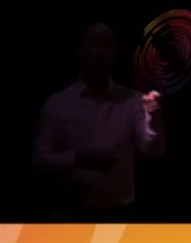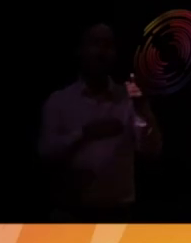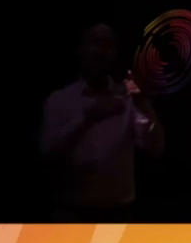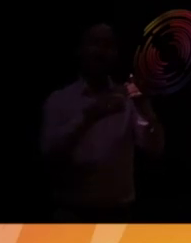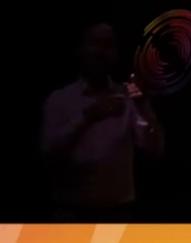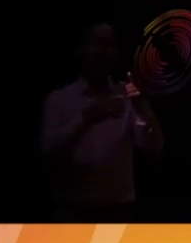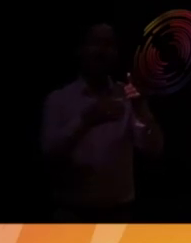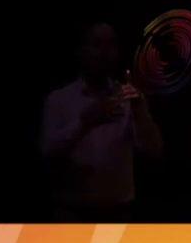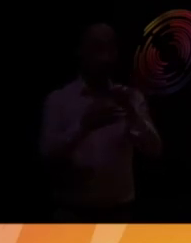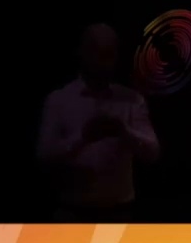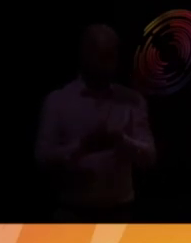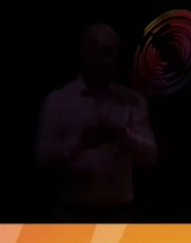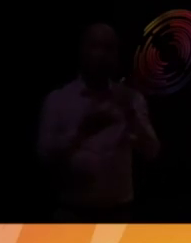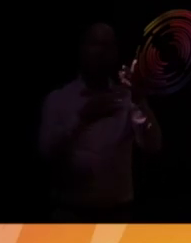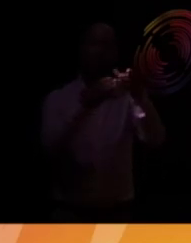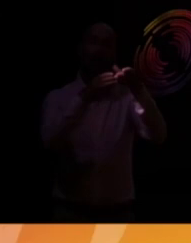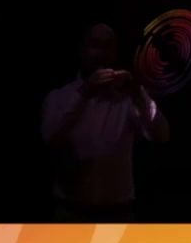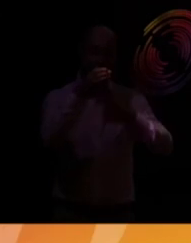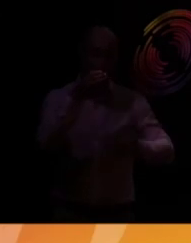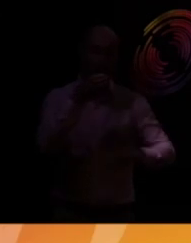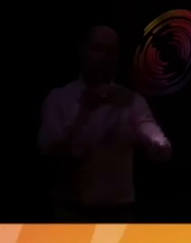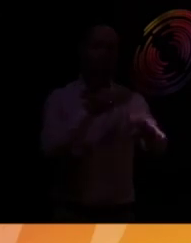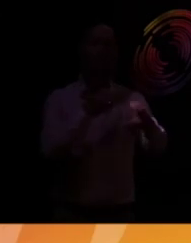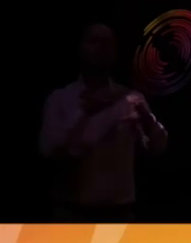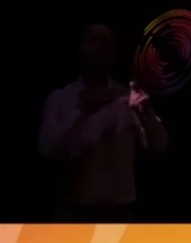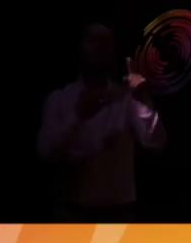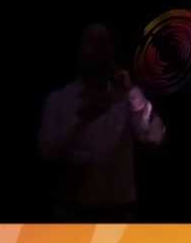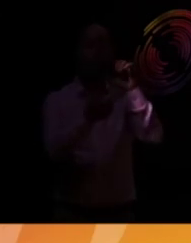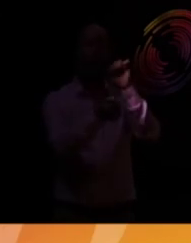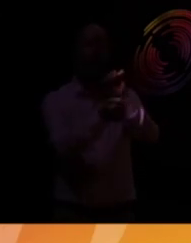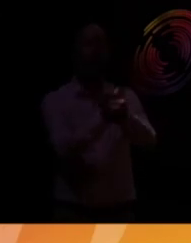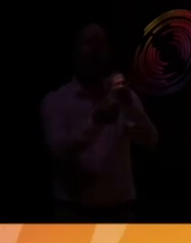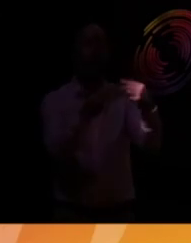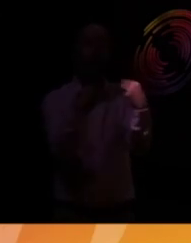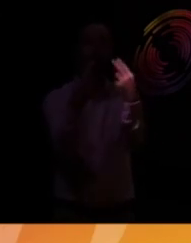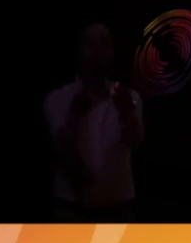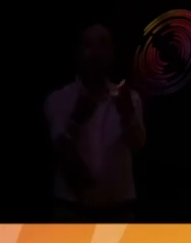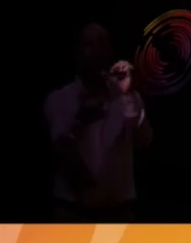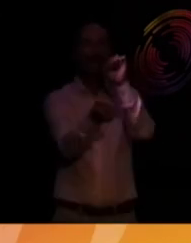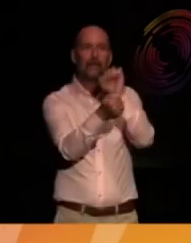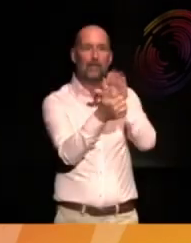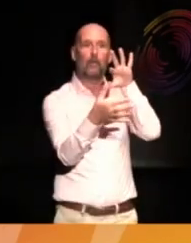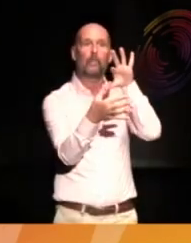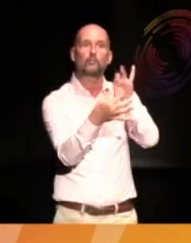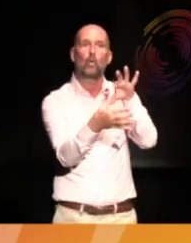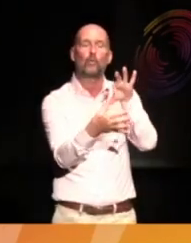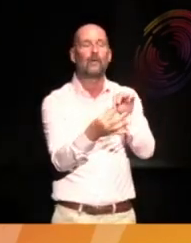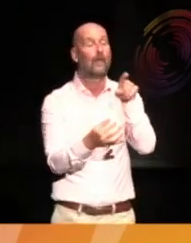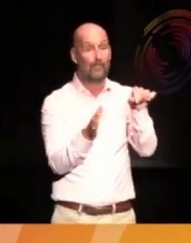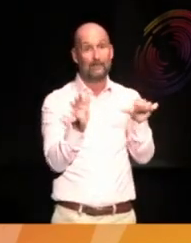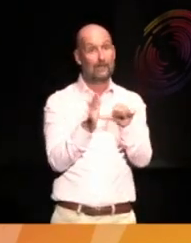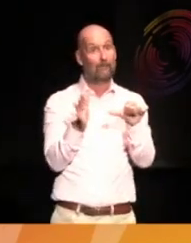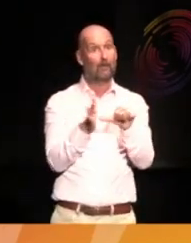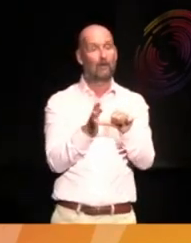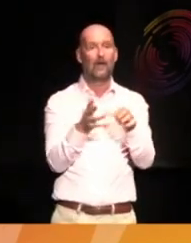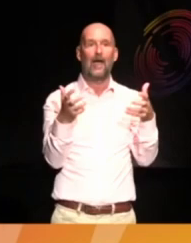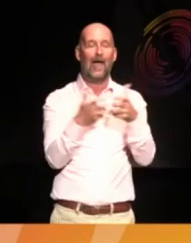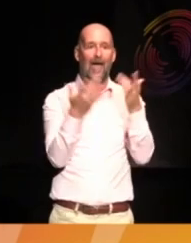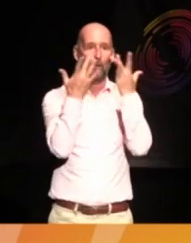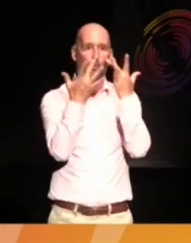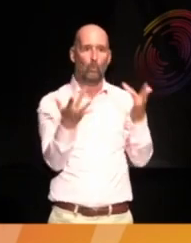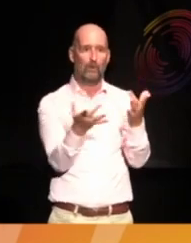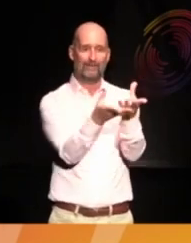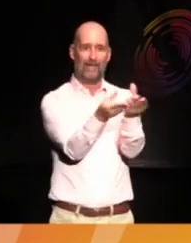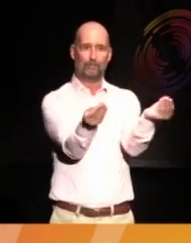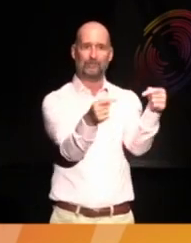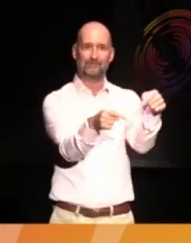found or are thinking of to keep the story and show us the object. Yeah, it's a challenge, isn't it? Because, you know, how do you display absence?